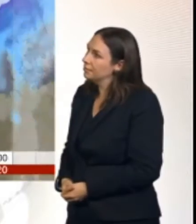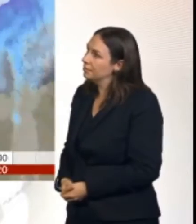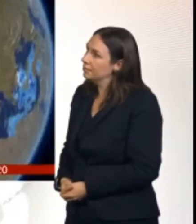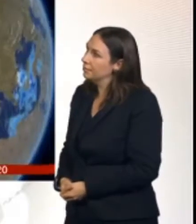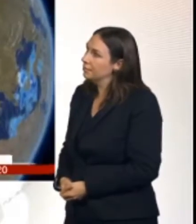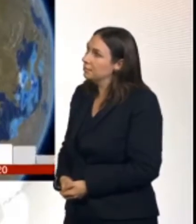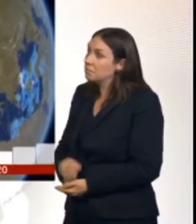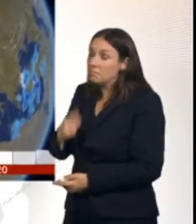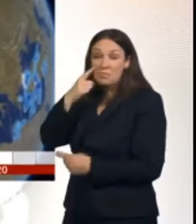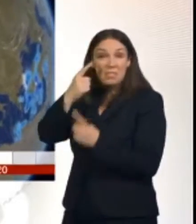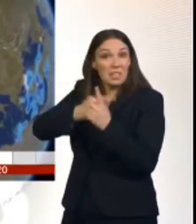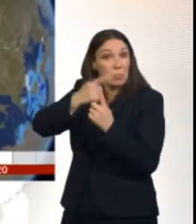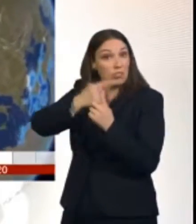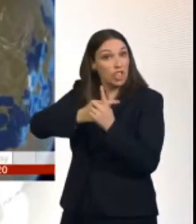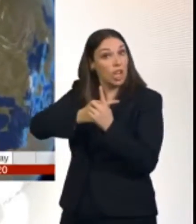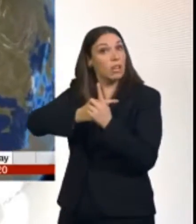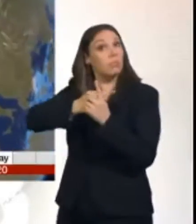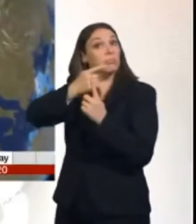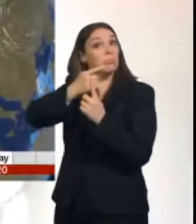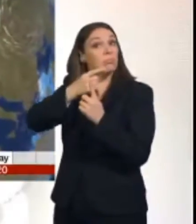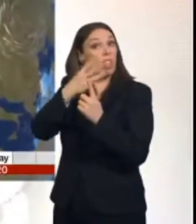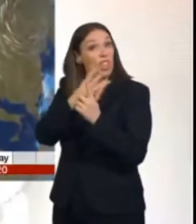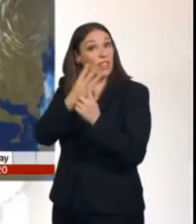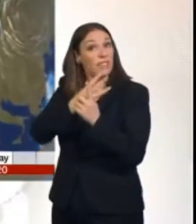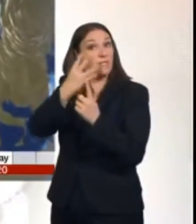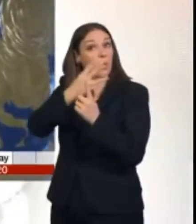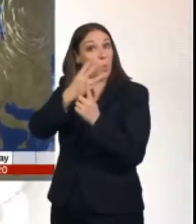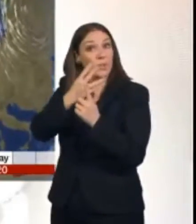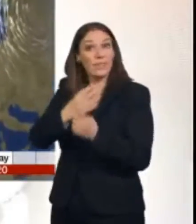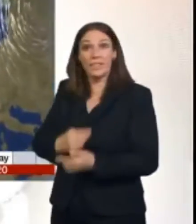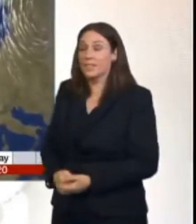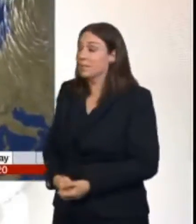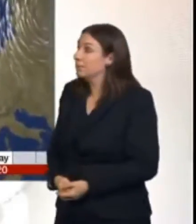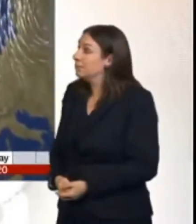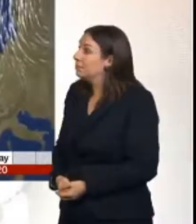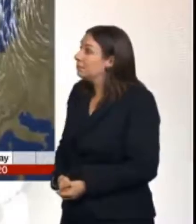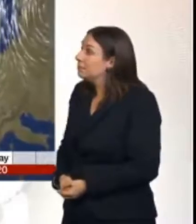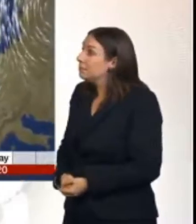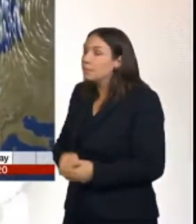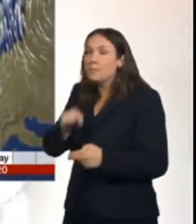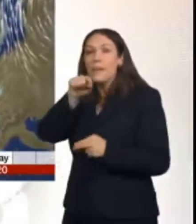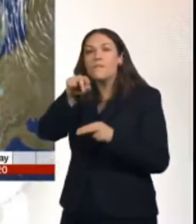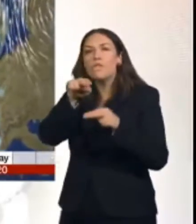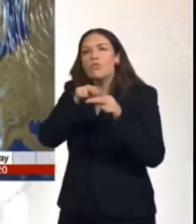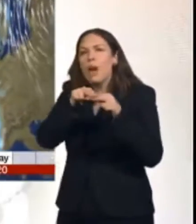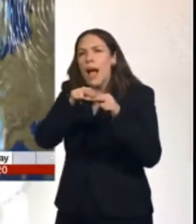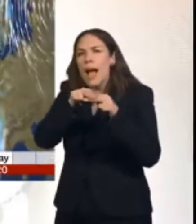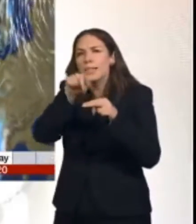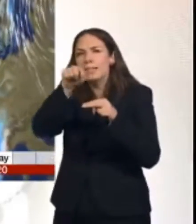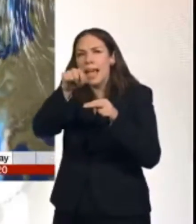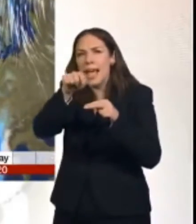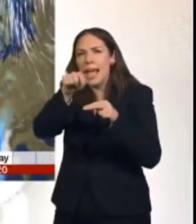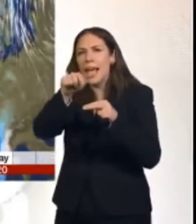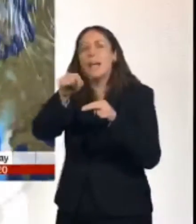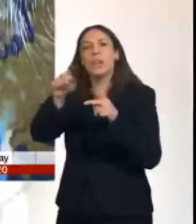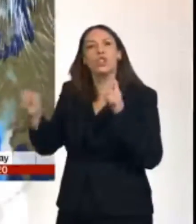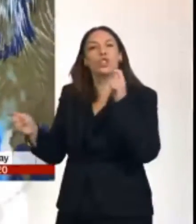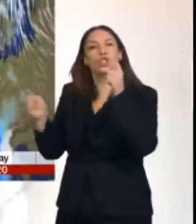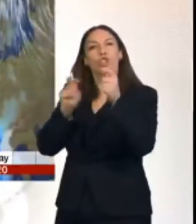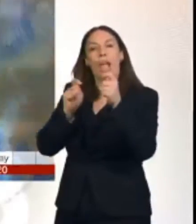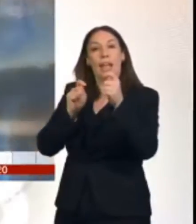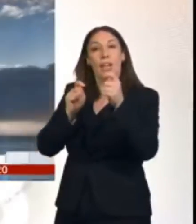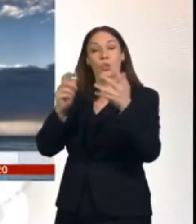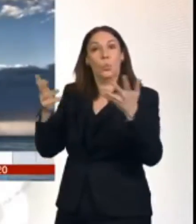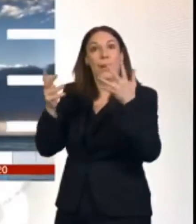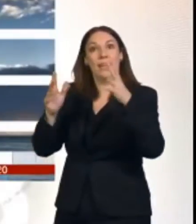mild side. But starting to feel a bit fresher compared with today. that fresher feel continues into Friday. Winds coming from the North Atlantic around this. Swirl of low